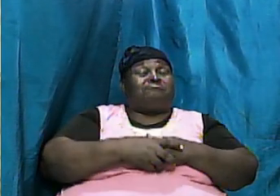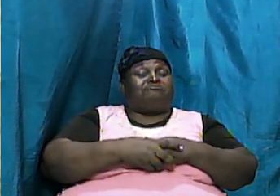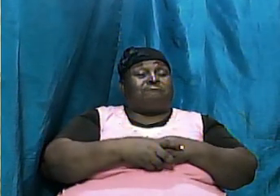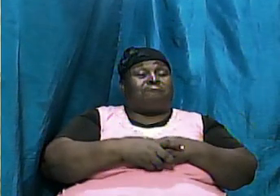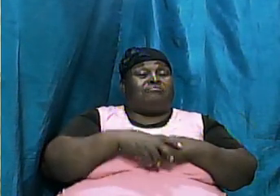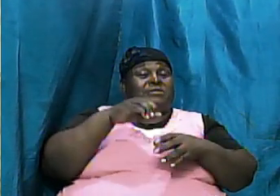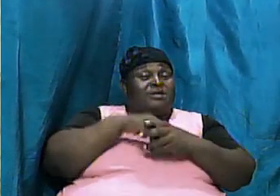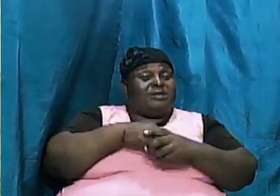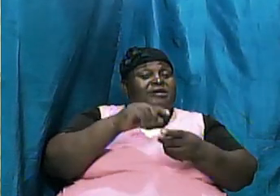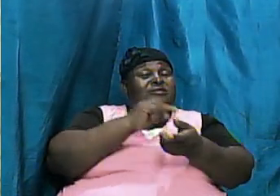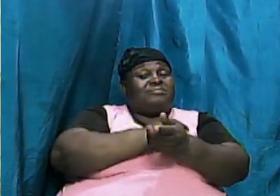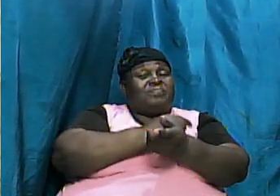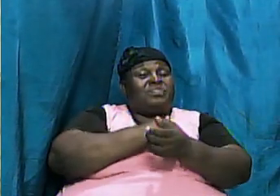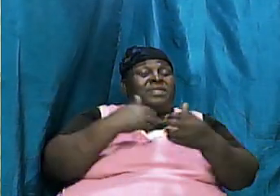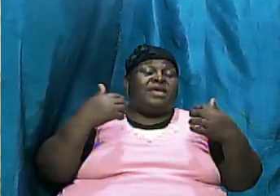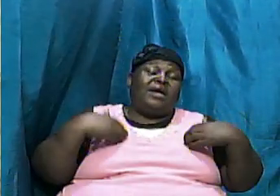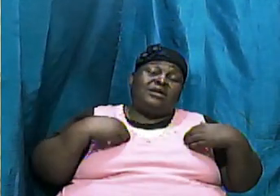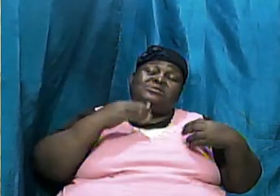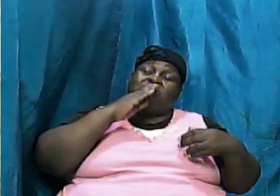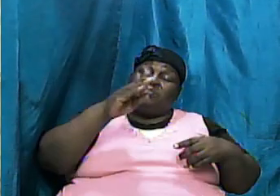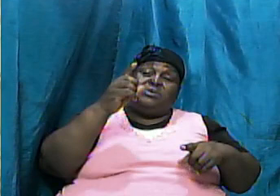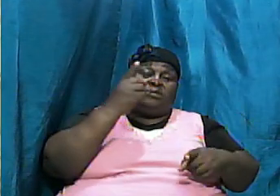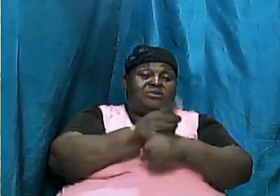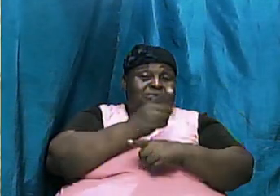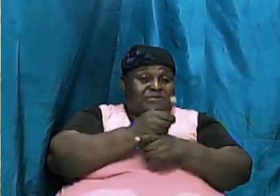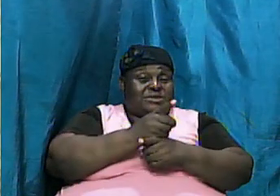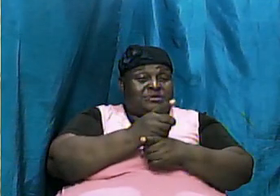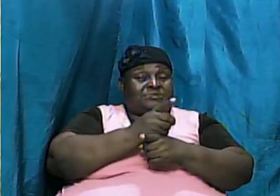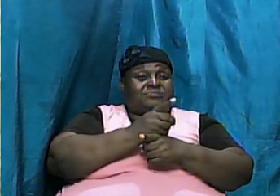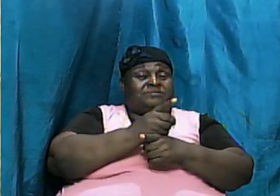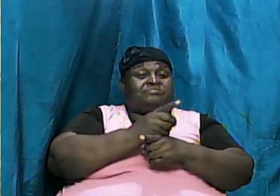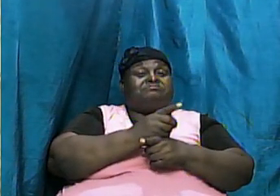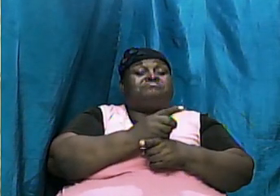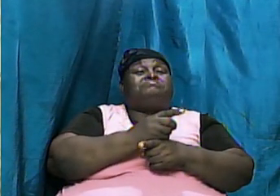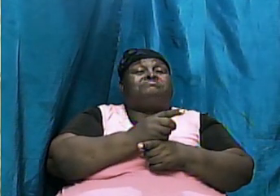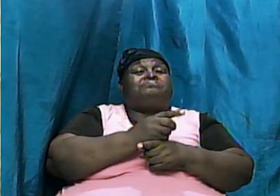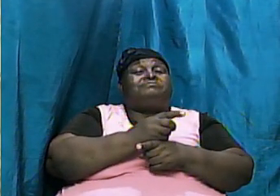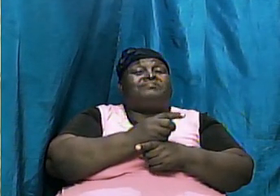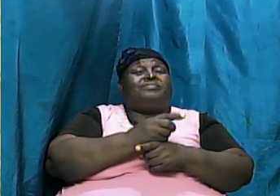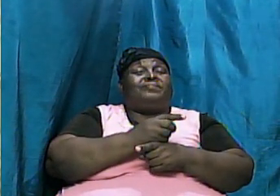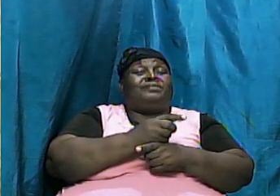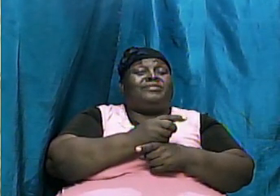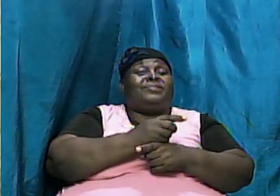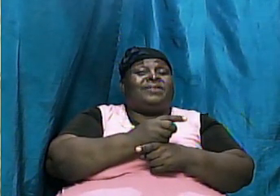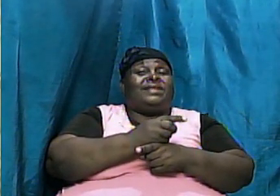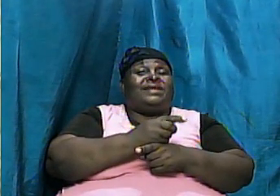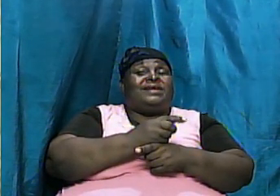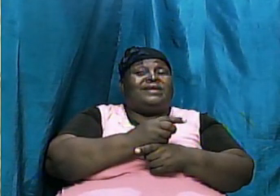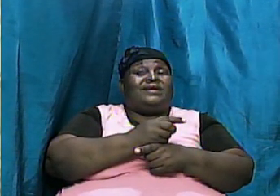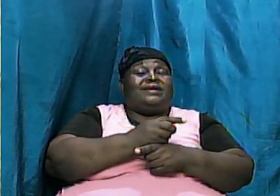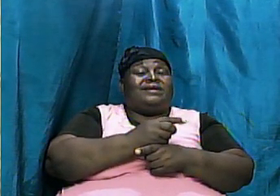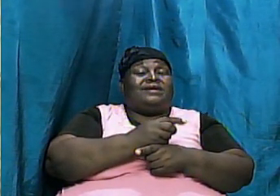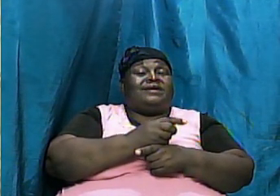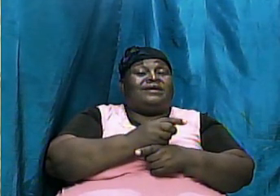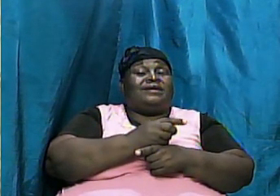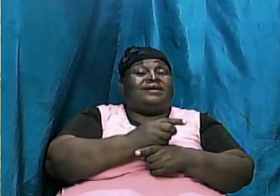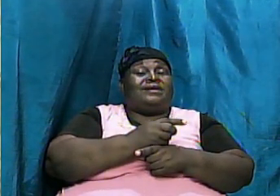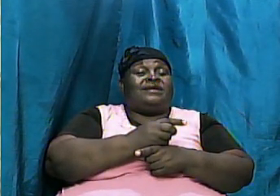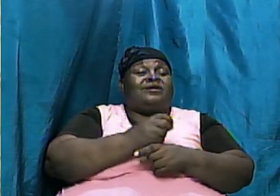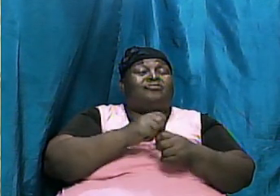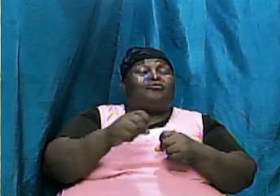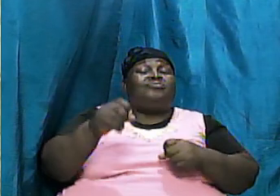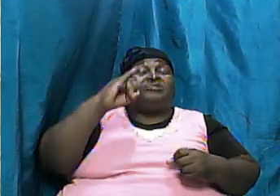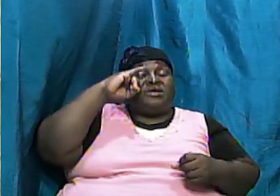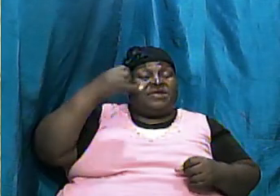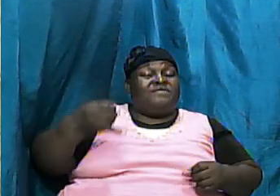had to be correct and so I'm going to invite